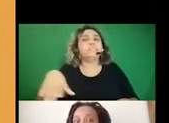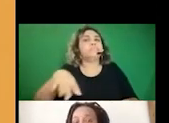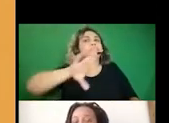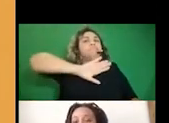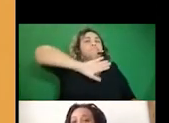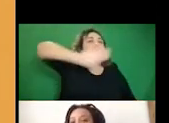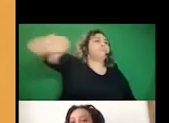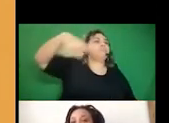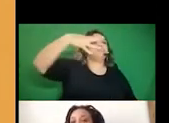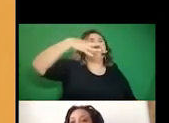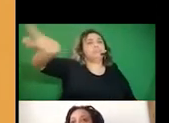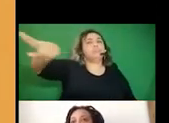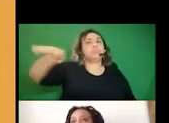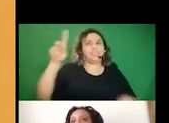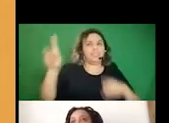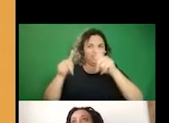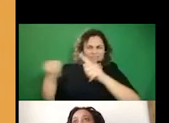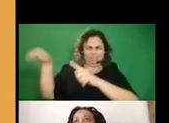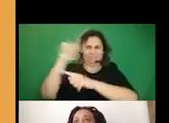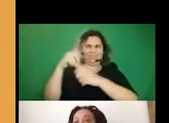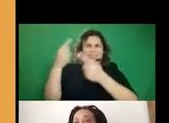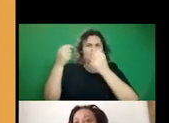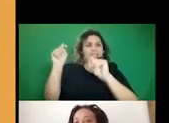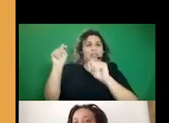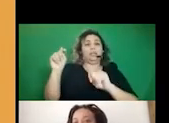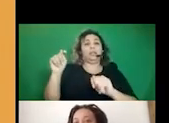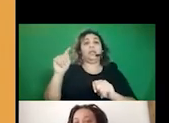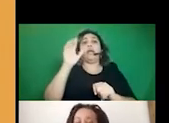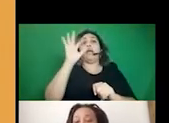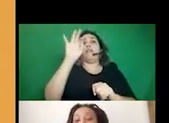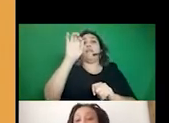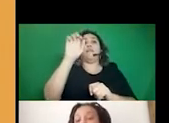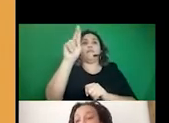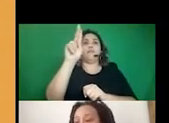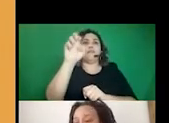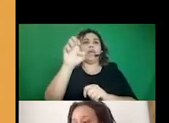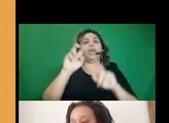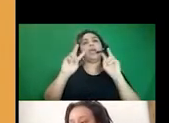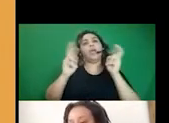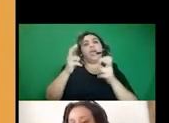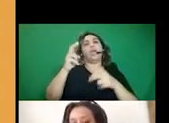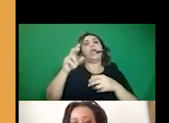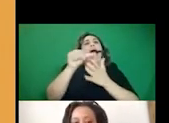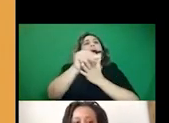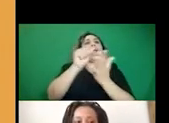engage with sort of these, these, um, like fake Trojan horse type of accounts.